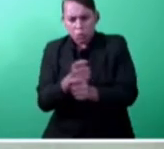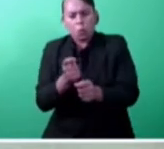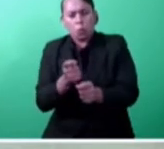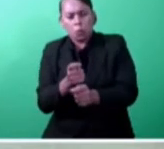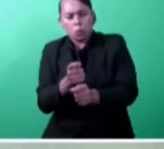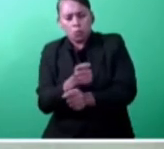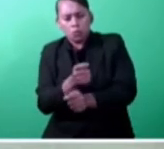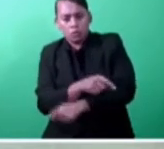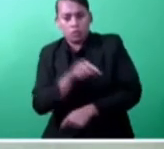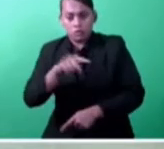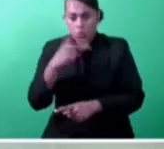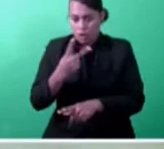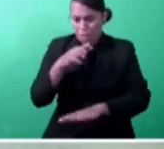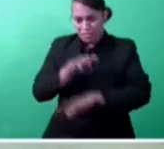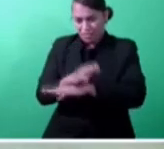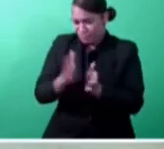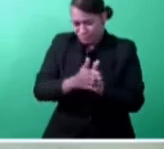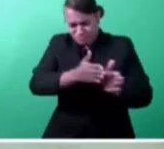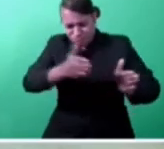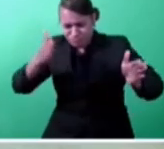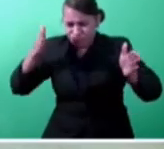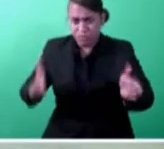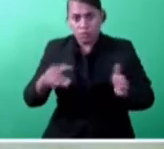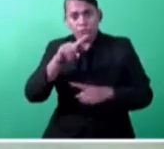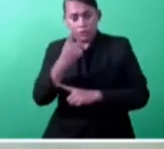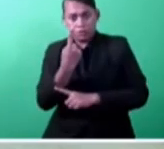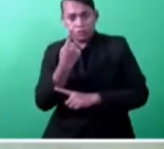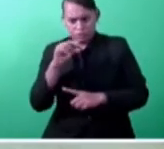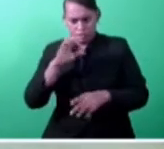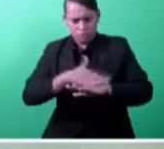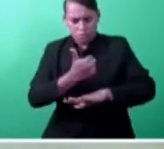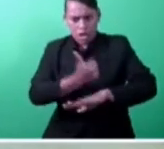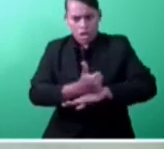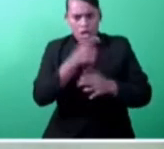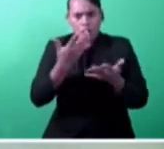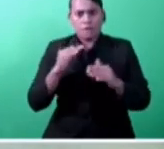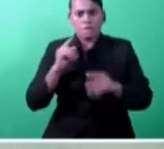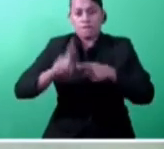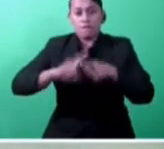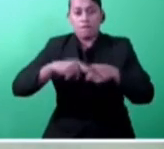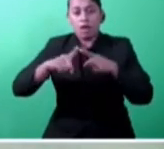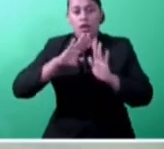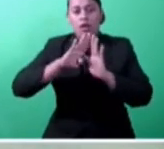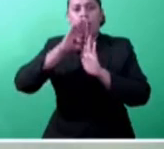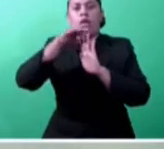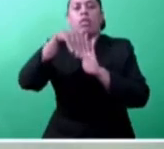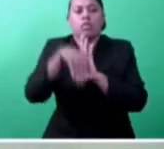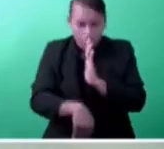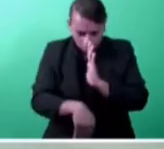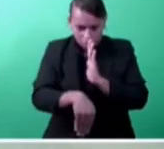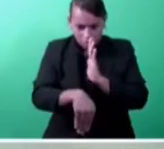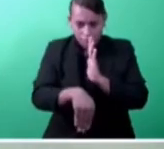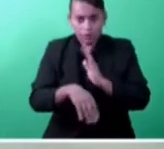period to 1 May 2019 fell by 10. Mr. Speaker, sir, it is worth